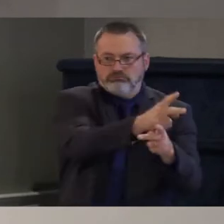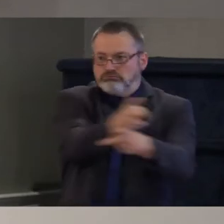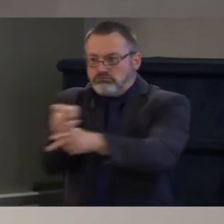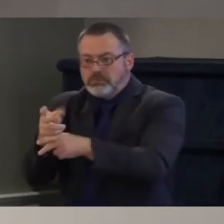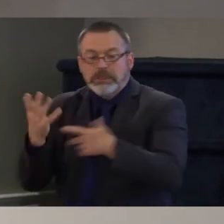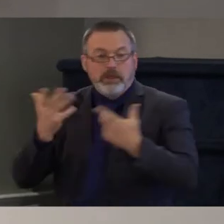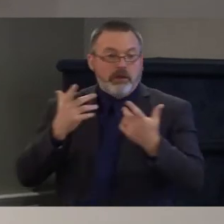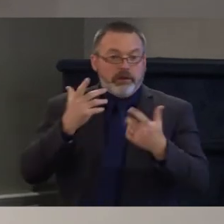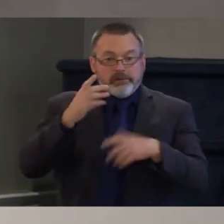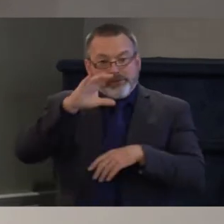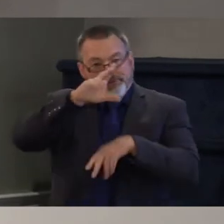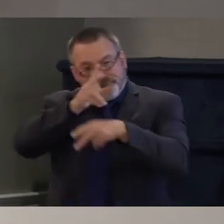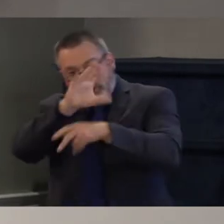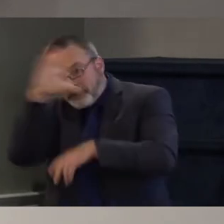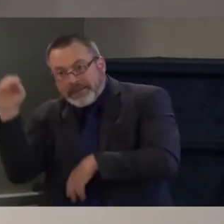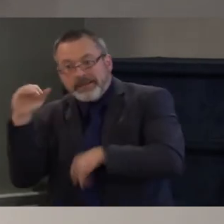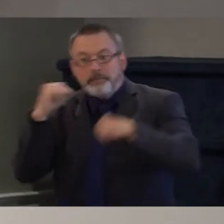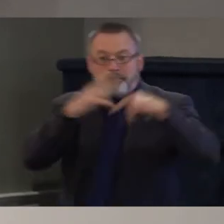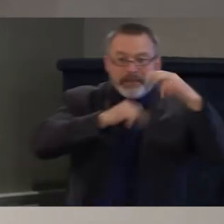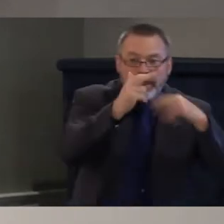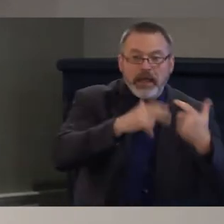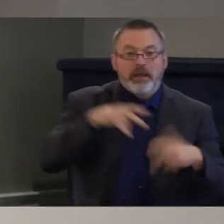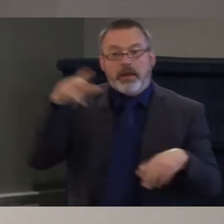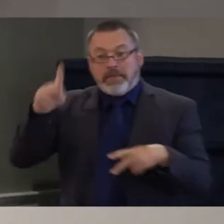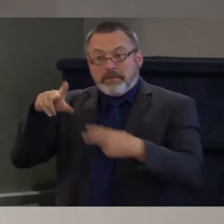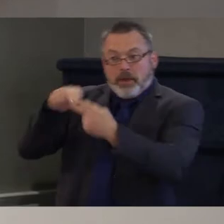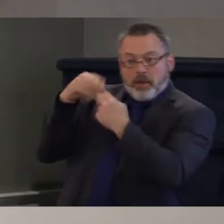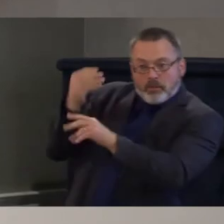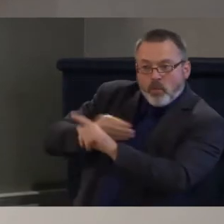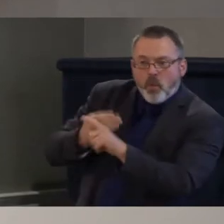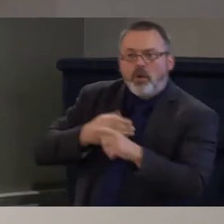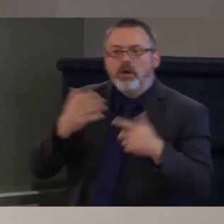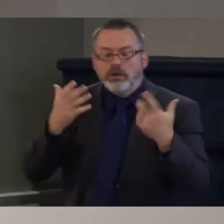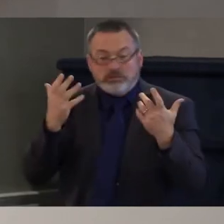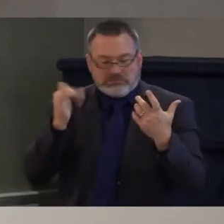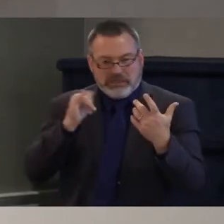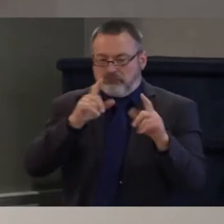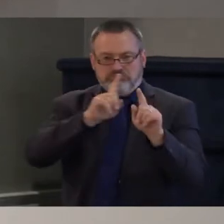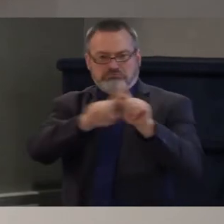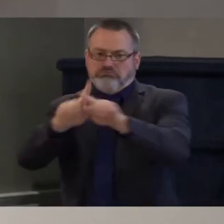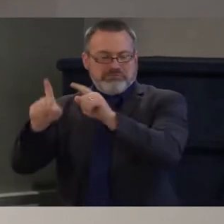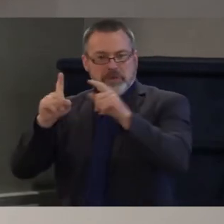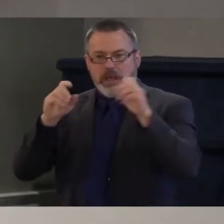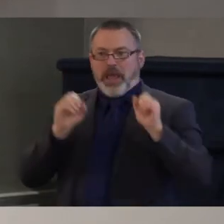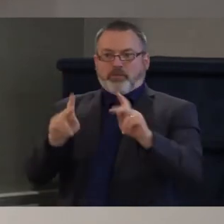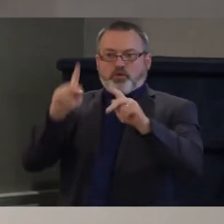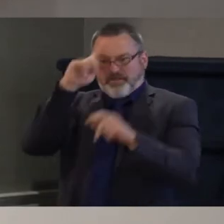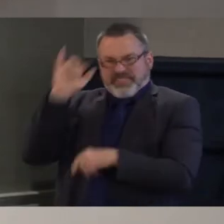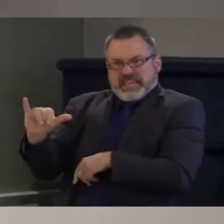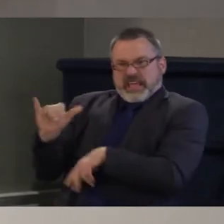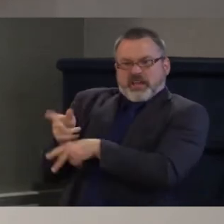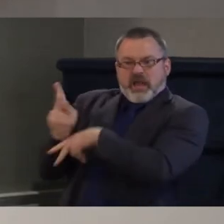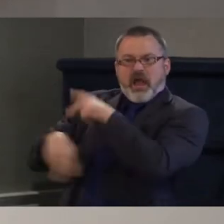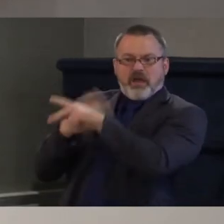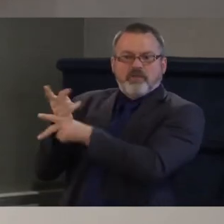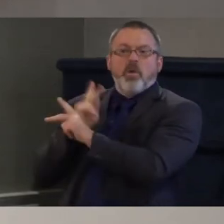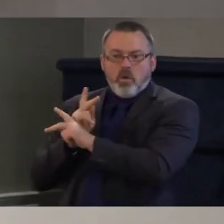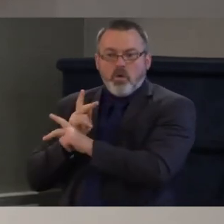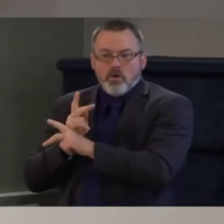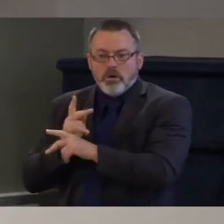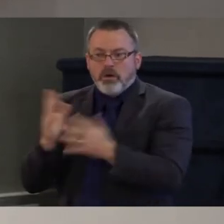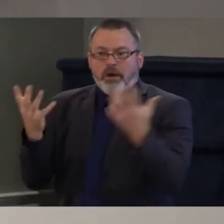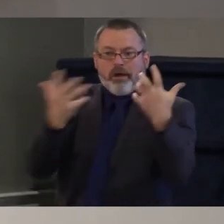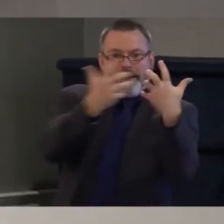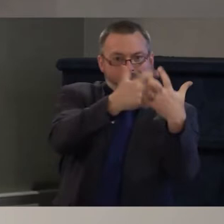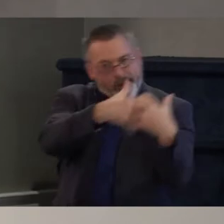community or democratically-run worker-owned businesses. And these should be houses that are integrated into services, as Becca